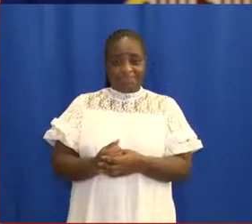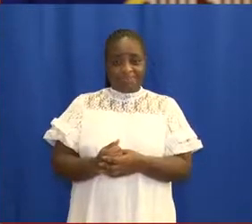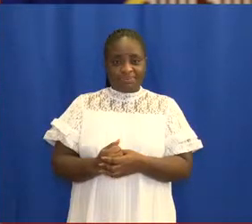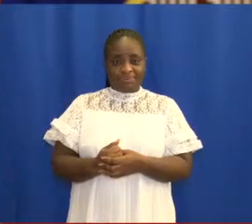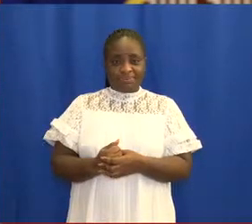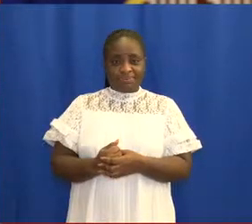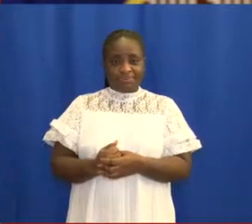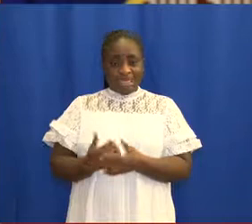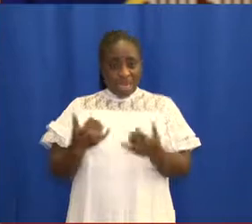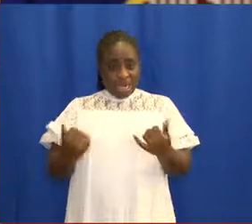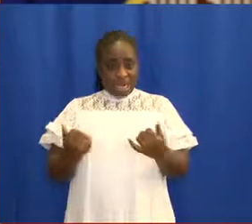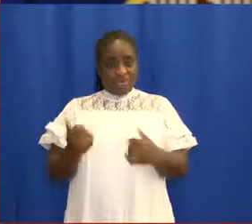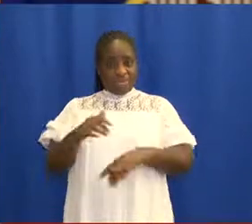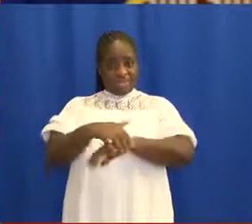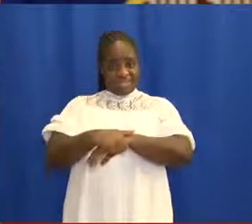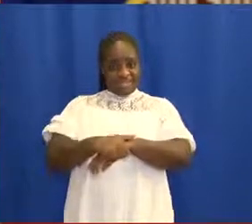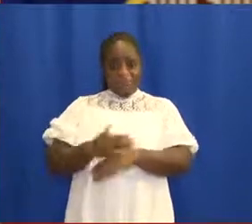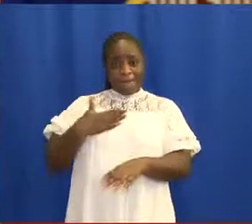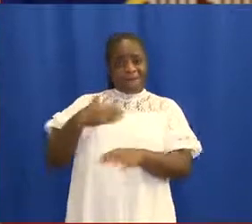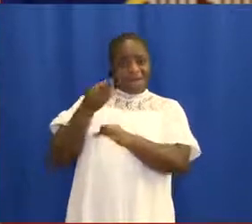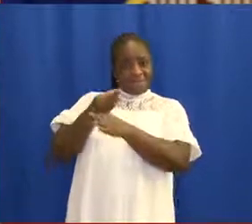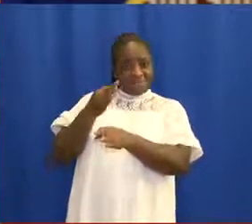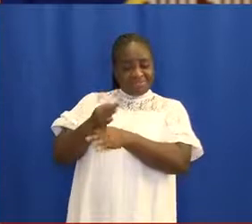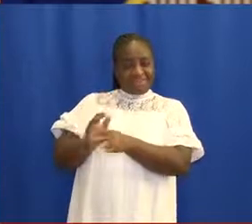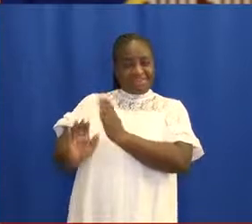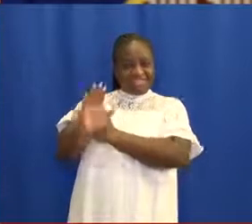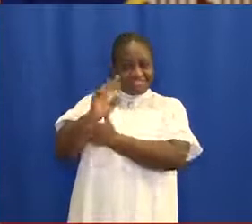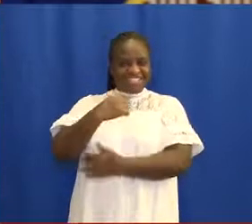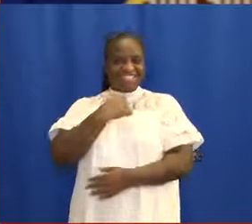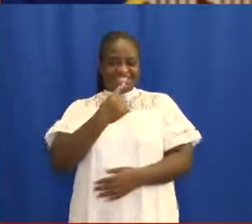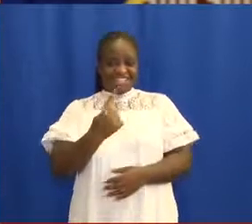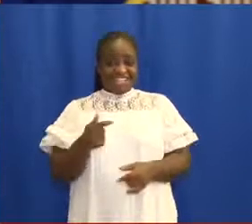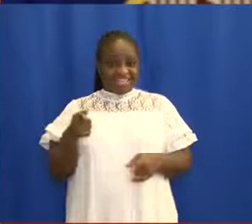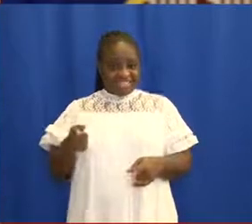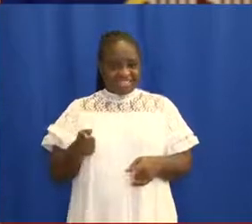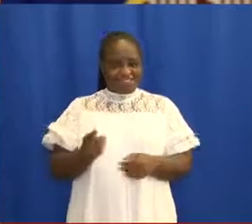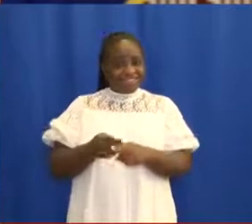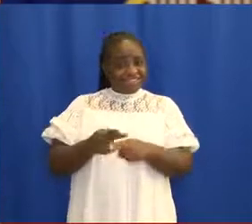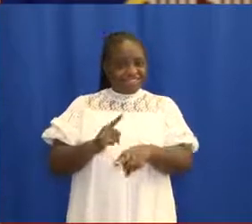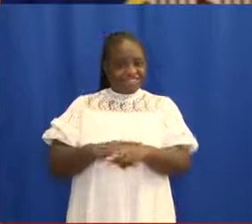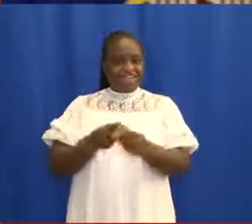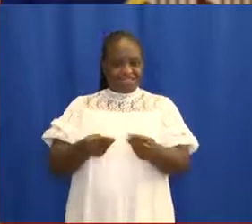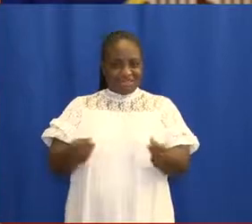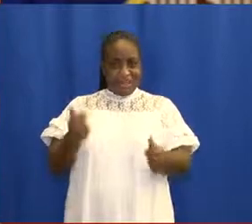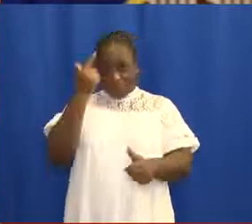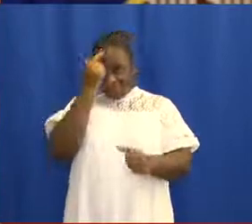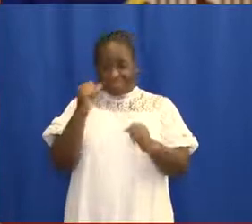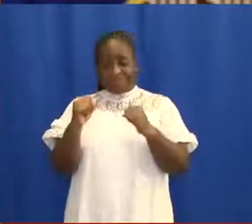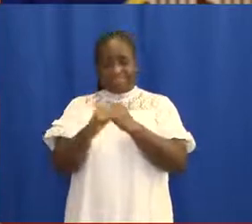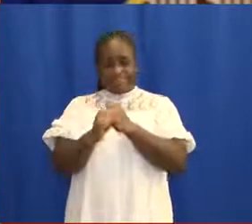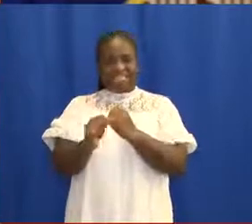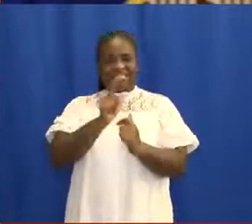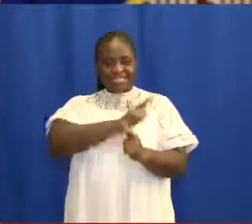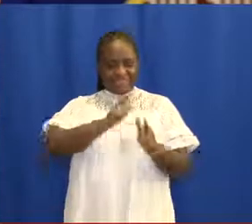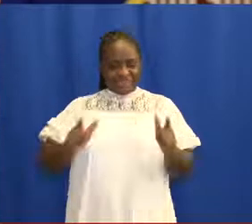My faith in God tells me that this too shall pass, for the battle is the Lord's.